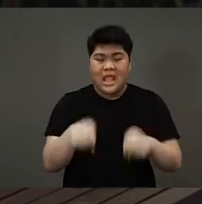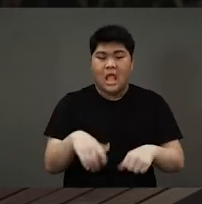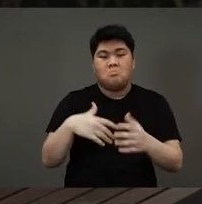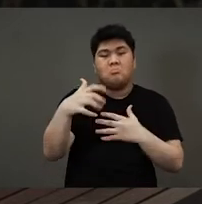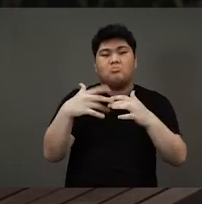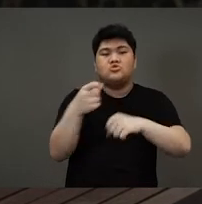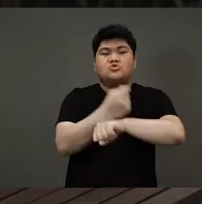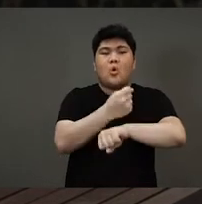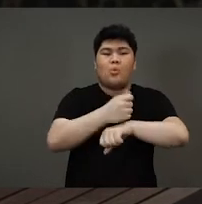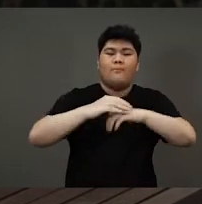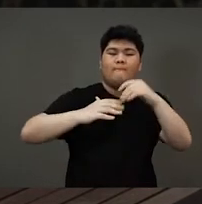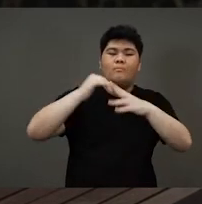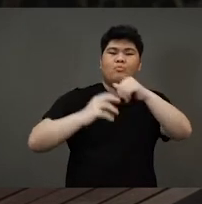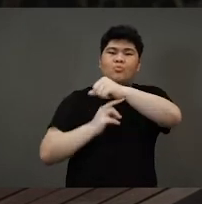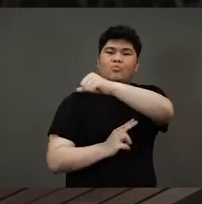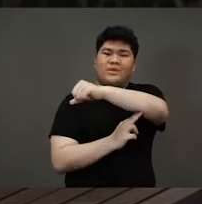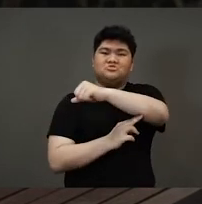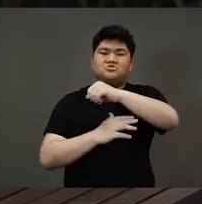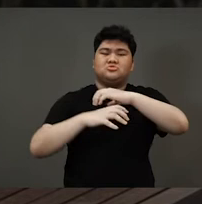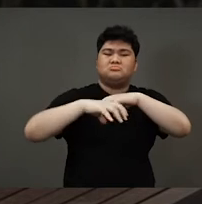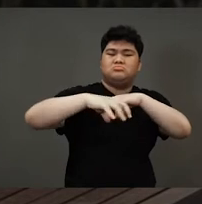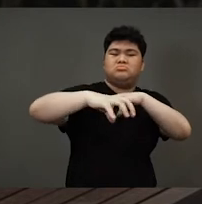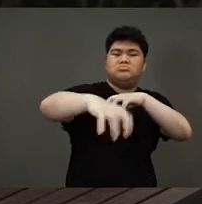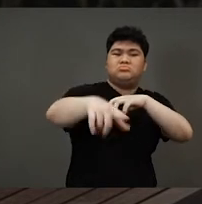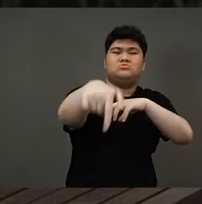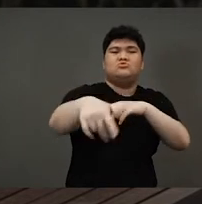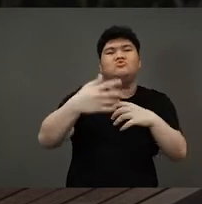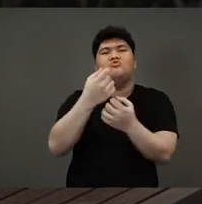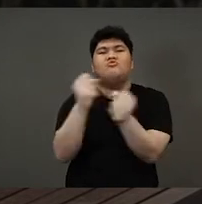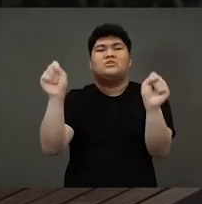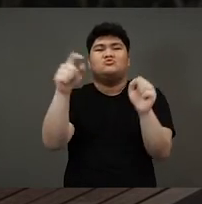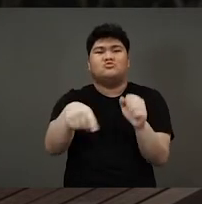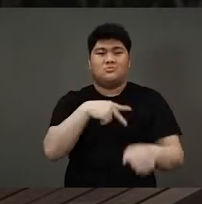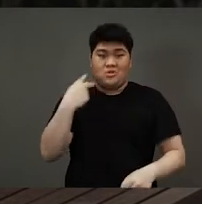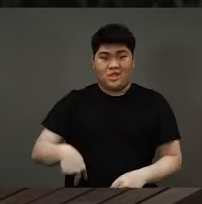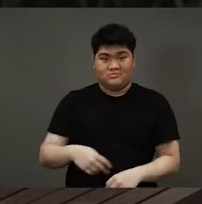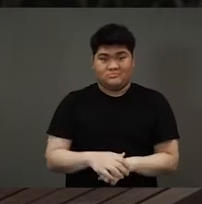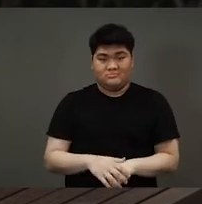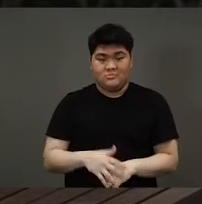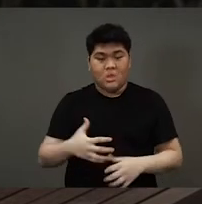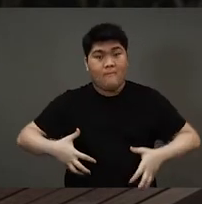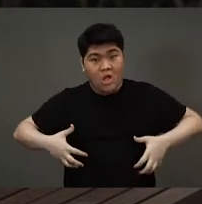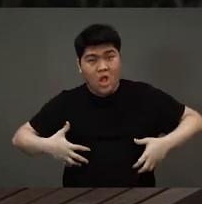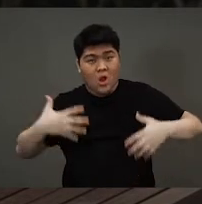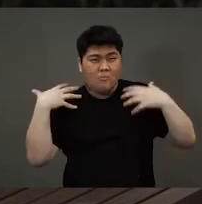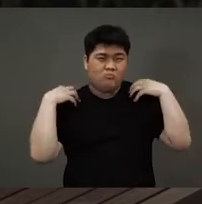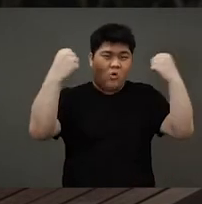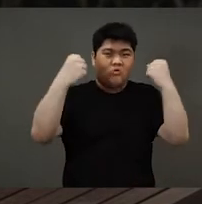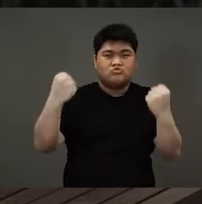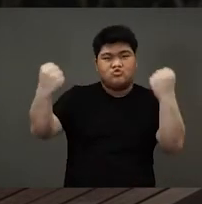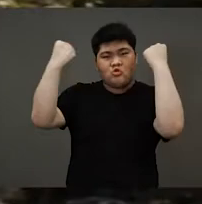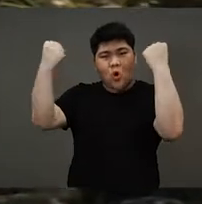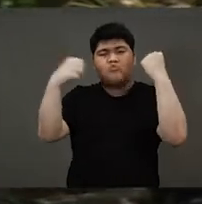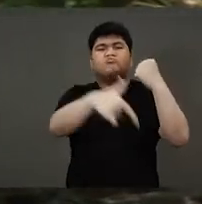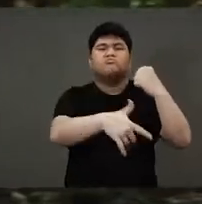stone bridge all the way to the island to rescue the princess. Monkey being the strongest and the most brave creature,